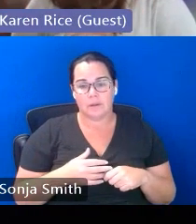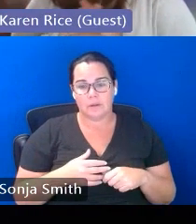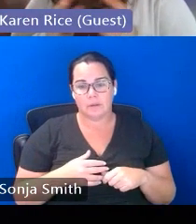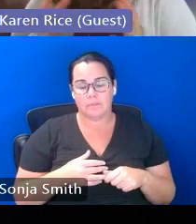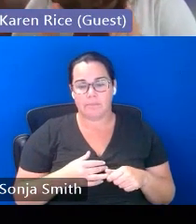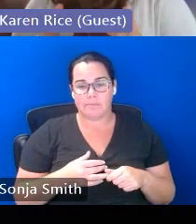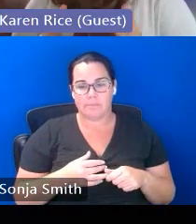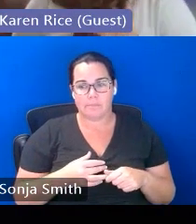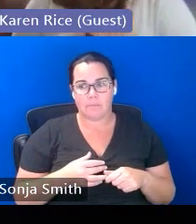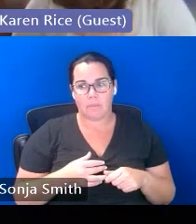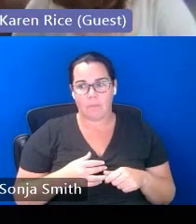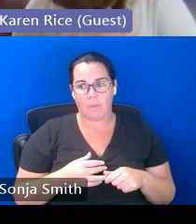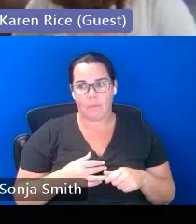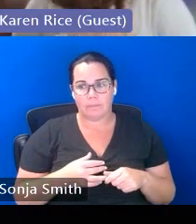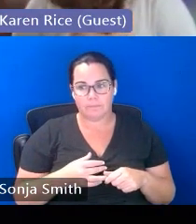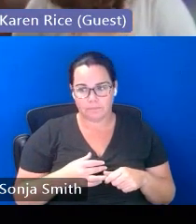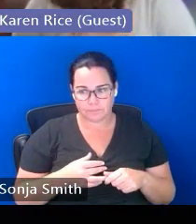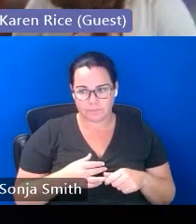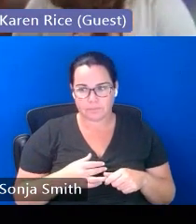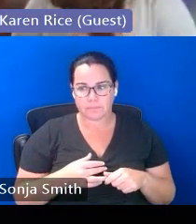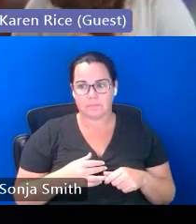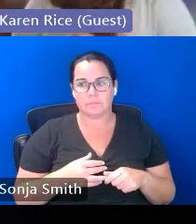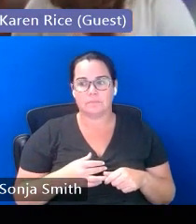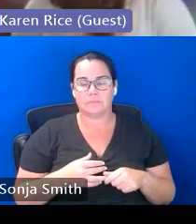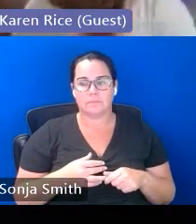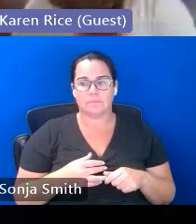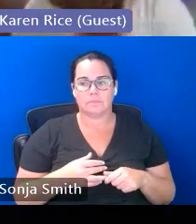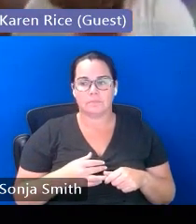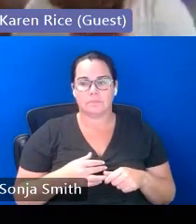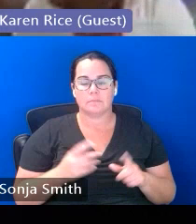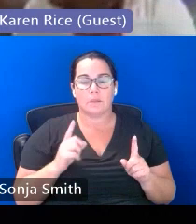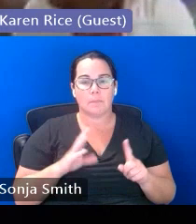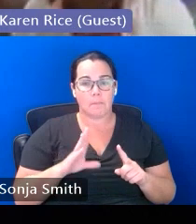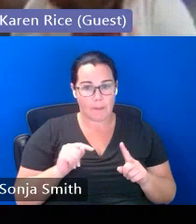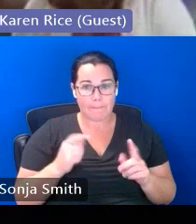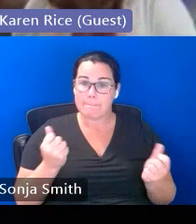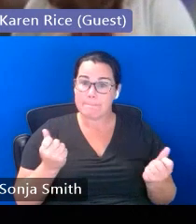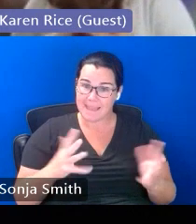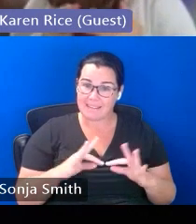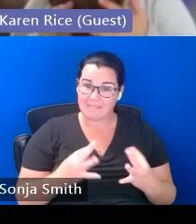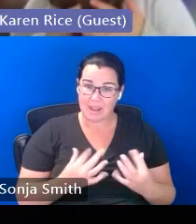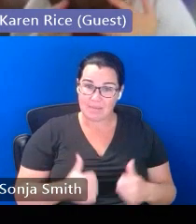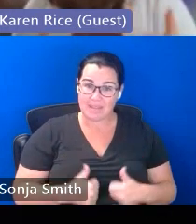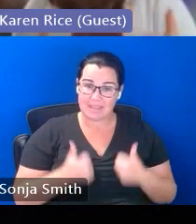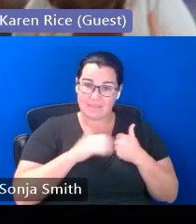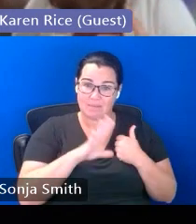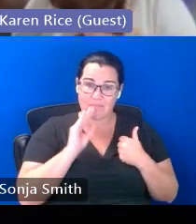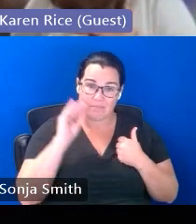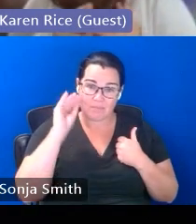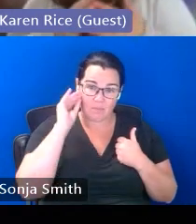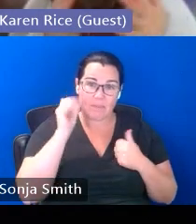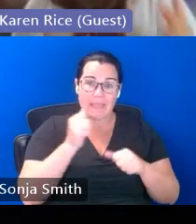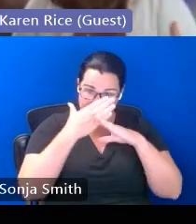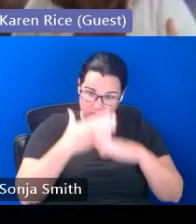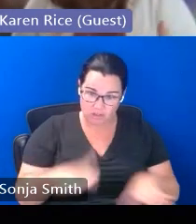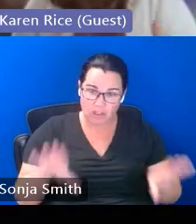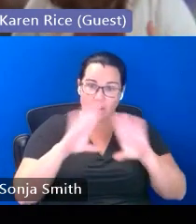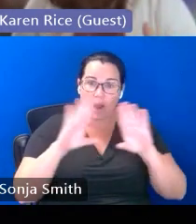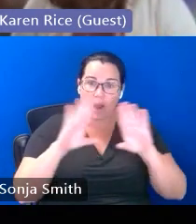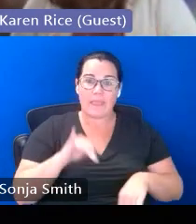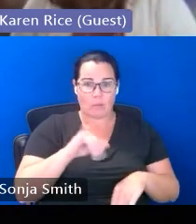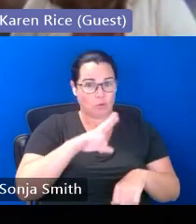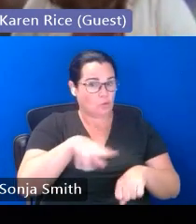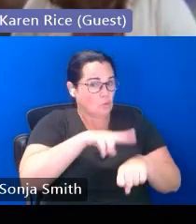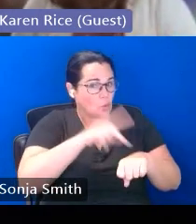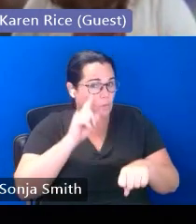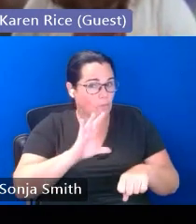long story but they had many families that were living in their their housing and they shared housing and that was their cultural norm that was what they